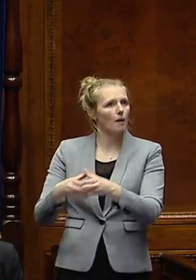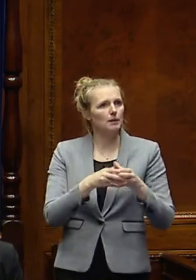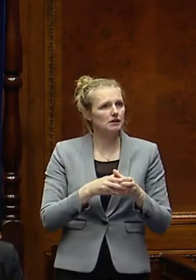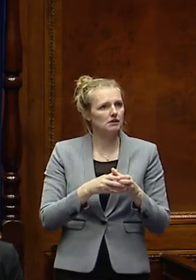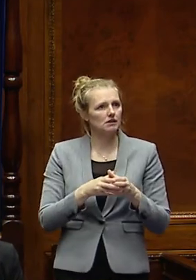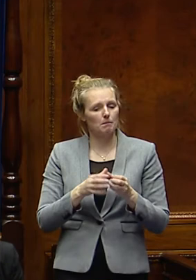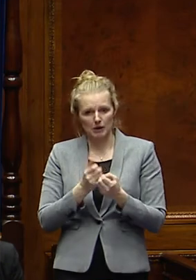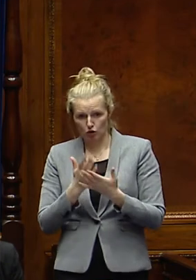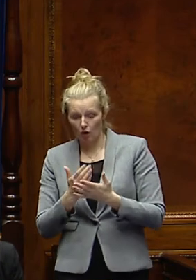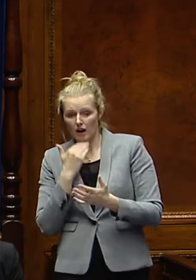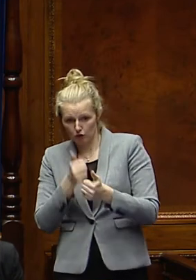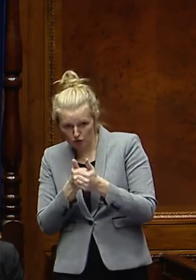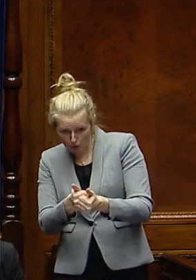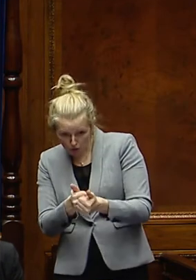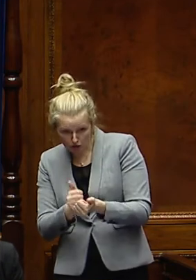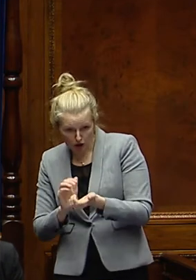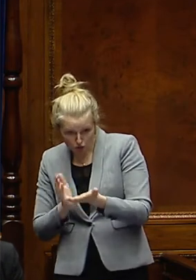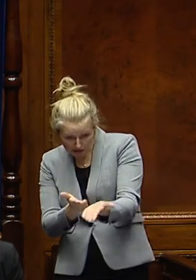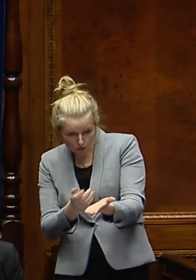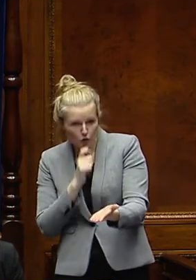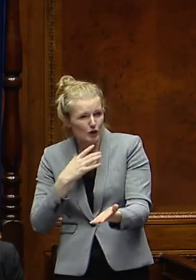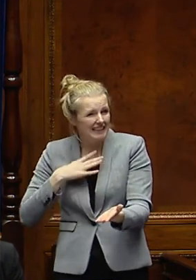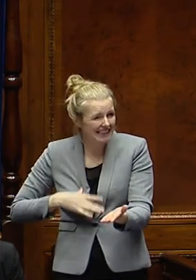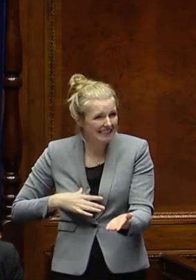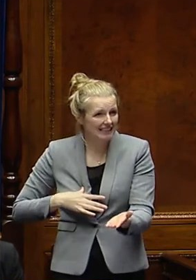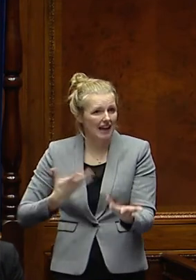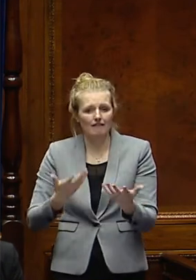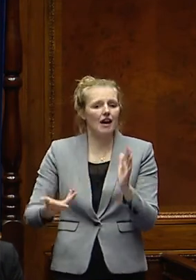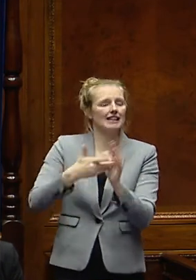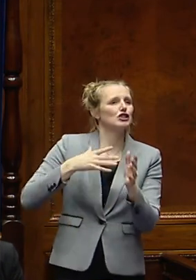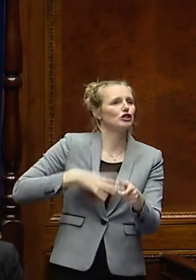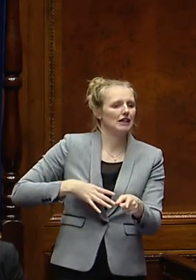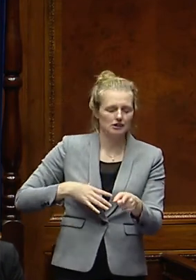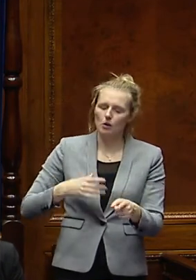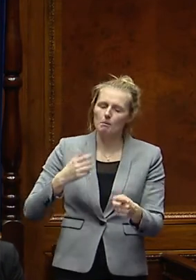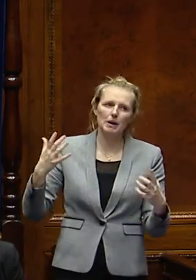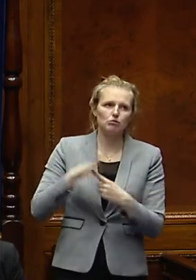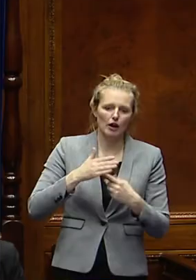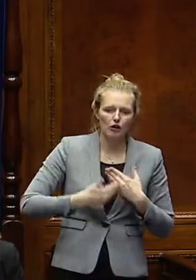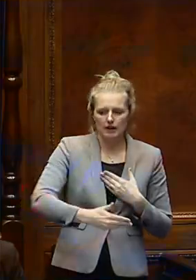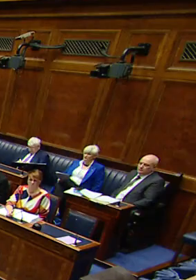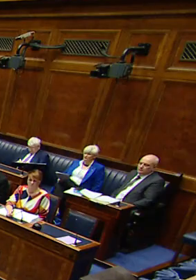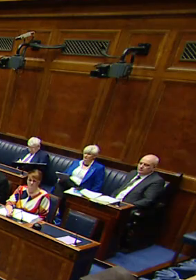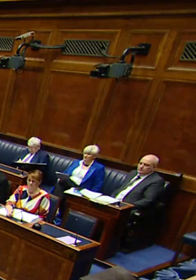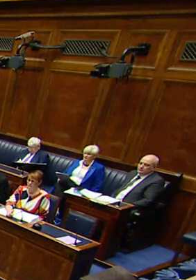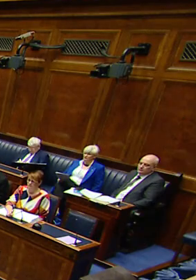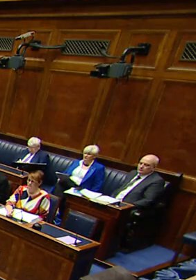support and the resource to those who need it the most so this will be a priority for me in the time ahead. Thank you.